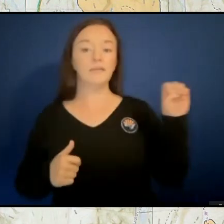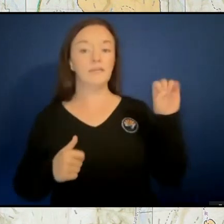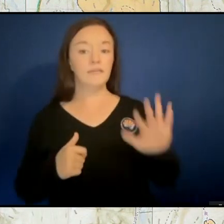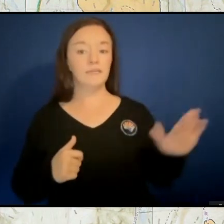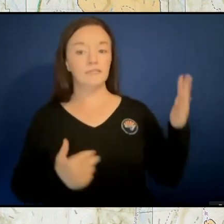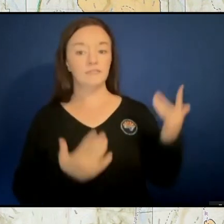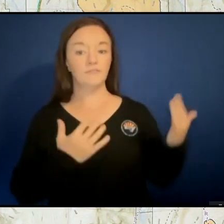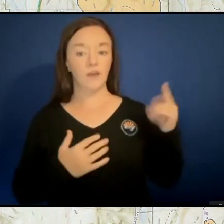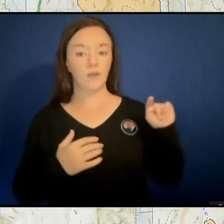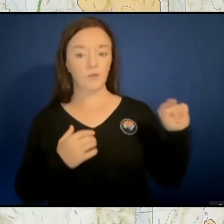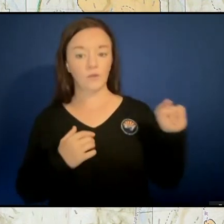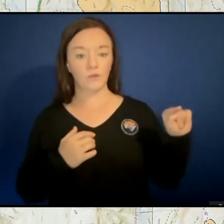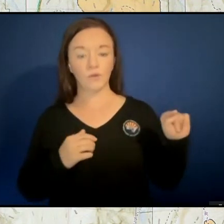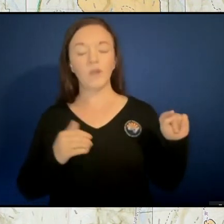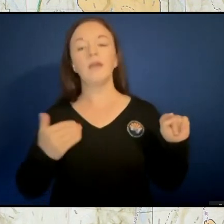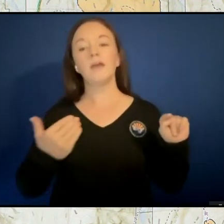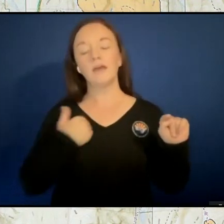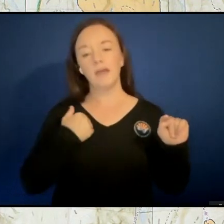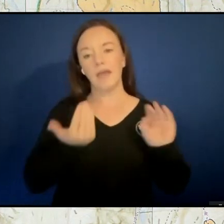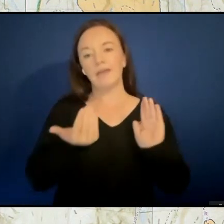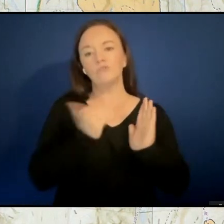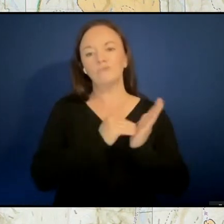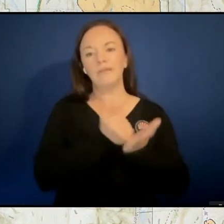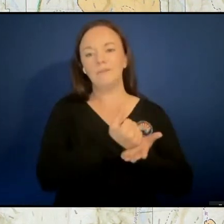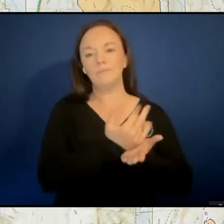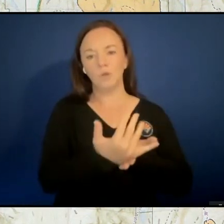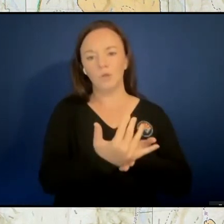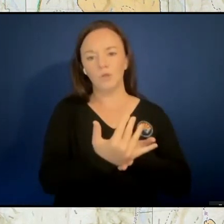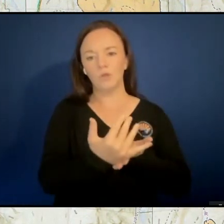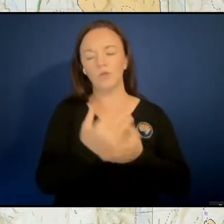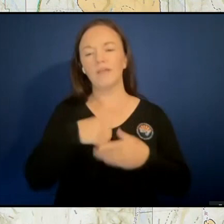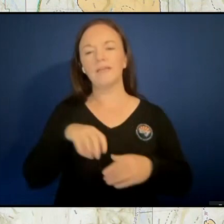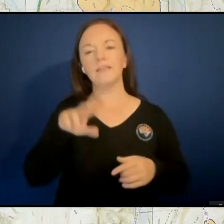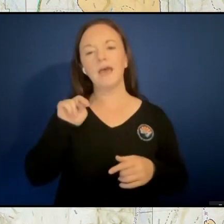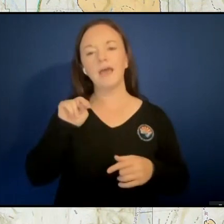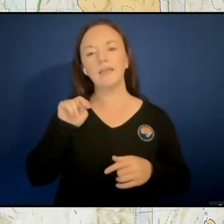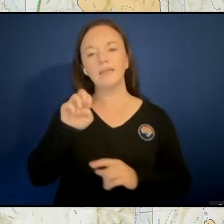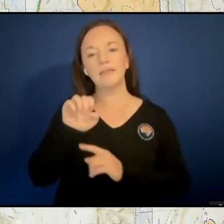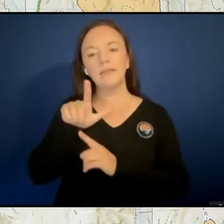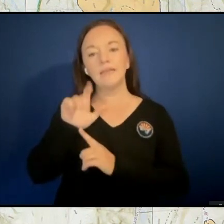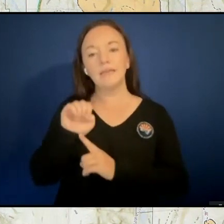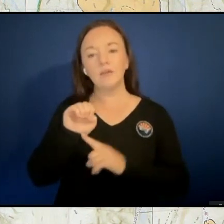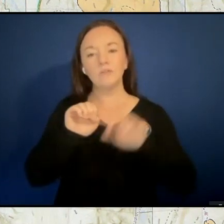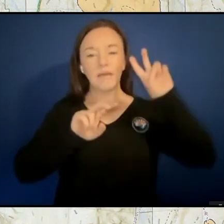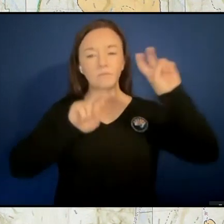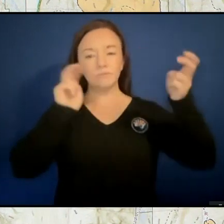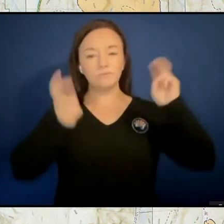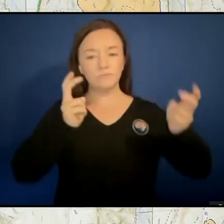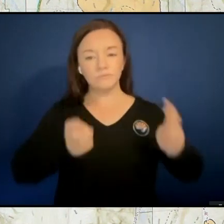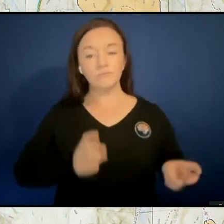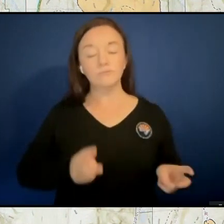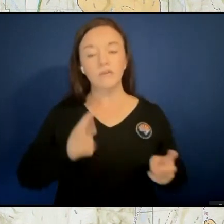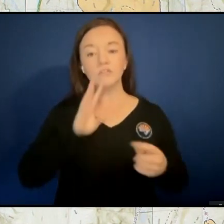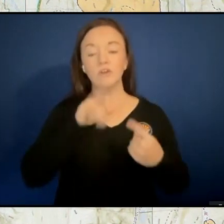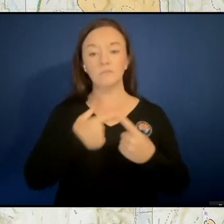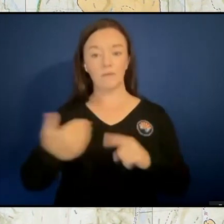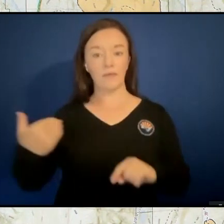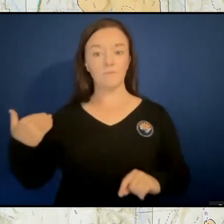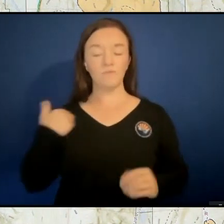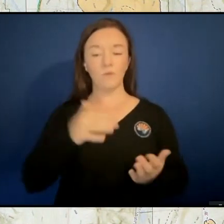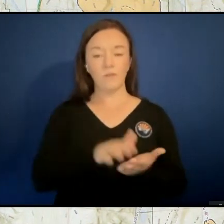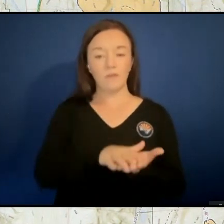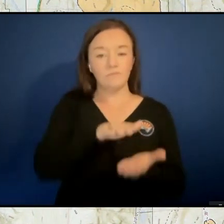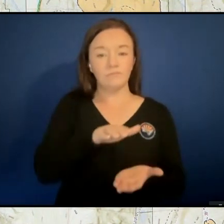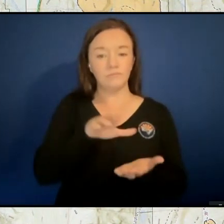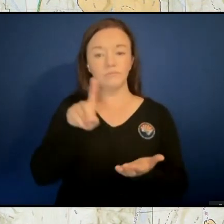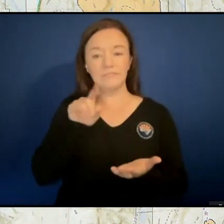a, a re-burn in the needle cast. So I talked to y'all before about how we had some re-burn before where the duff layer dried out and it was